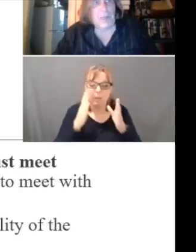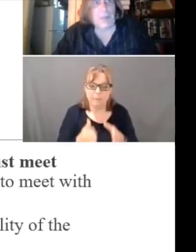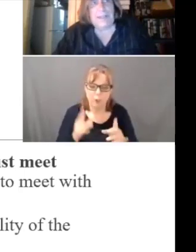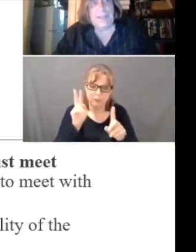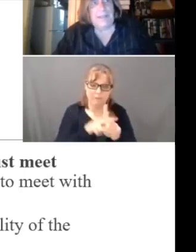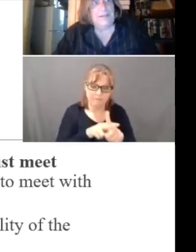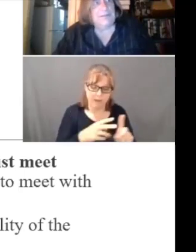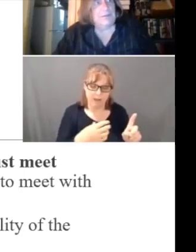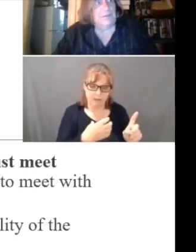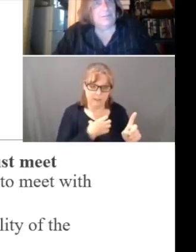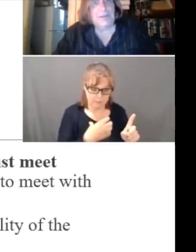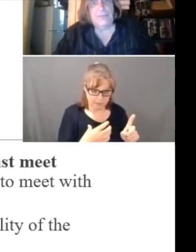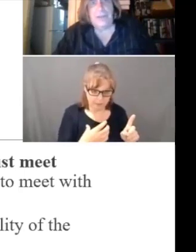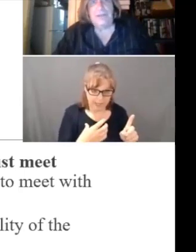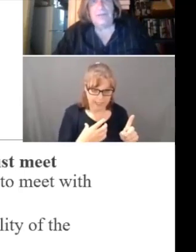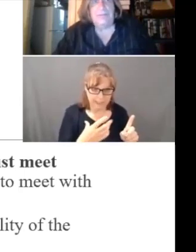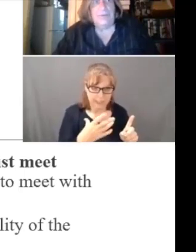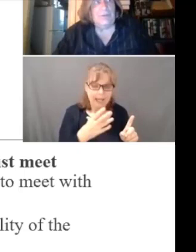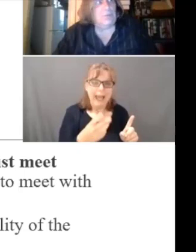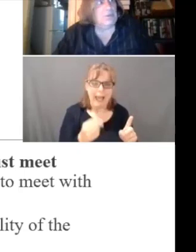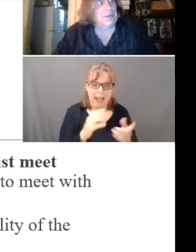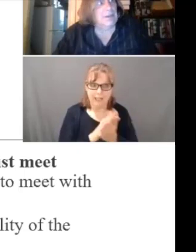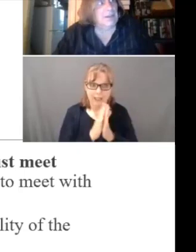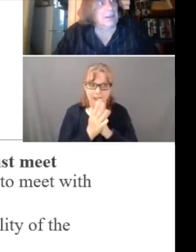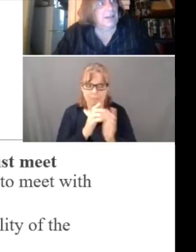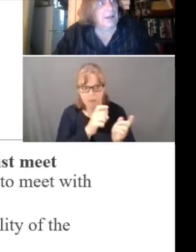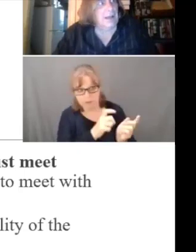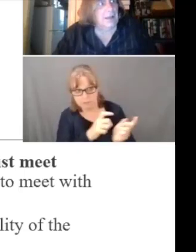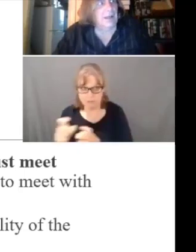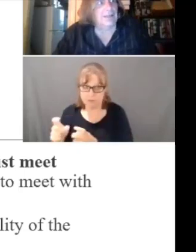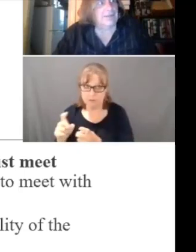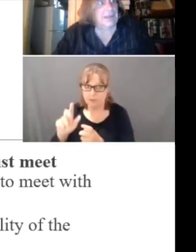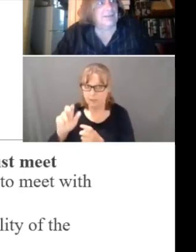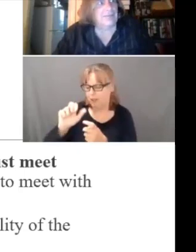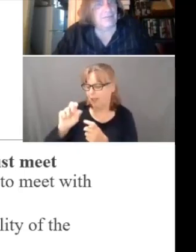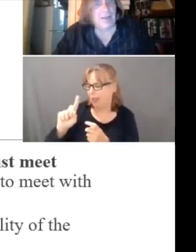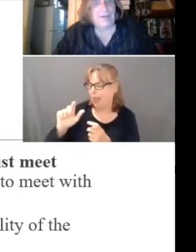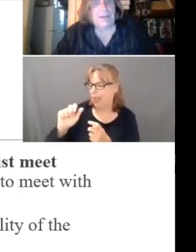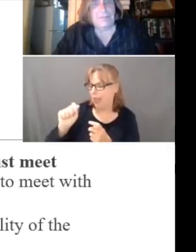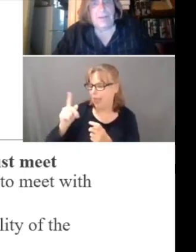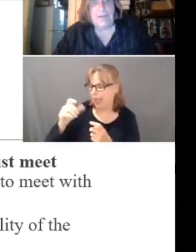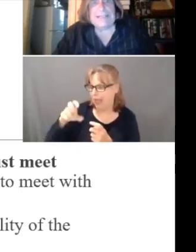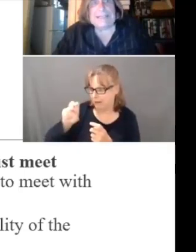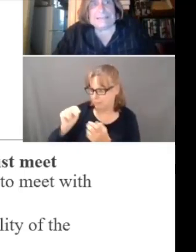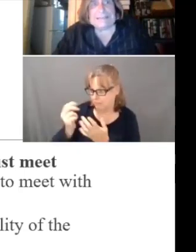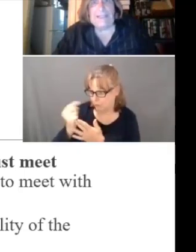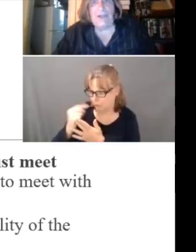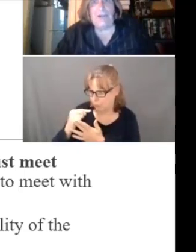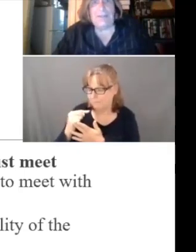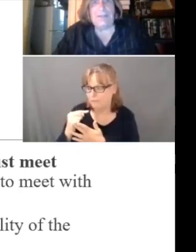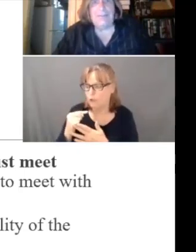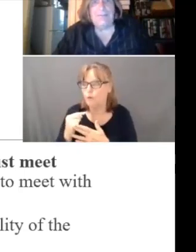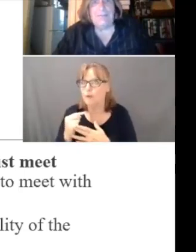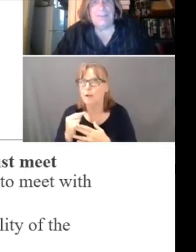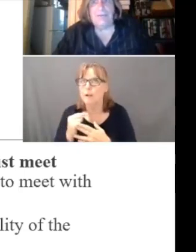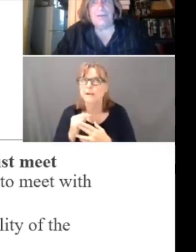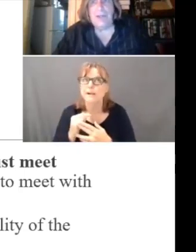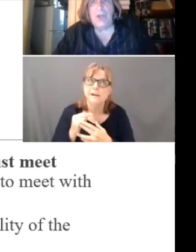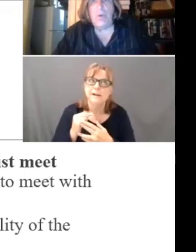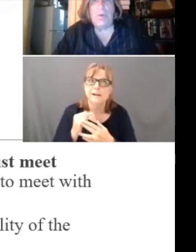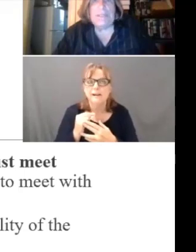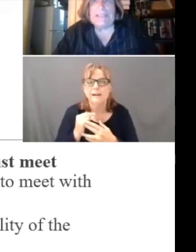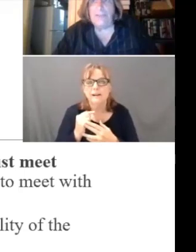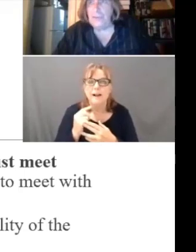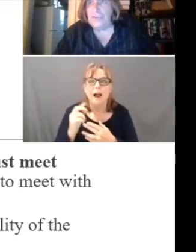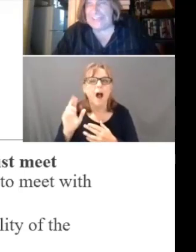and it's relegated to administrative review, unless it is very, very clear that this, that there are